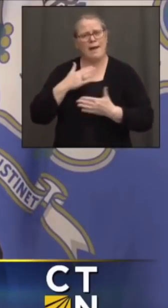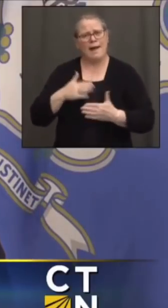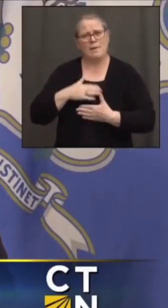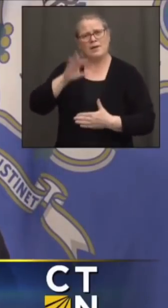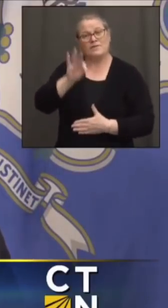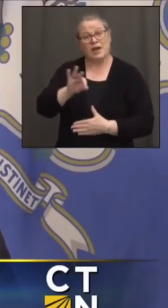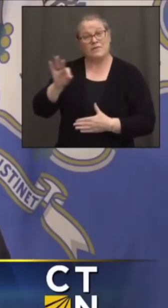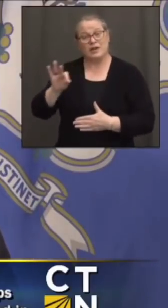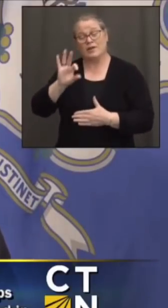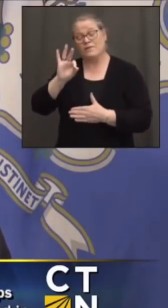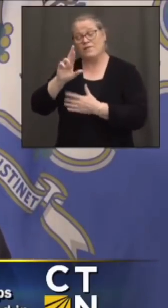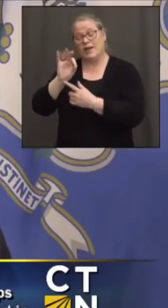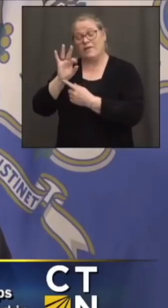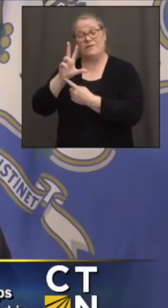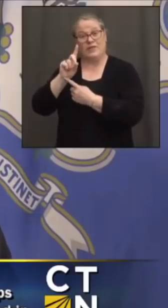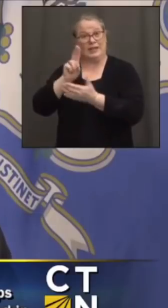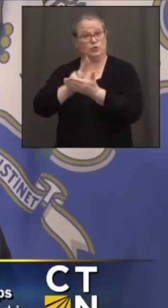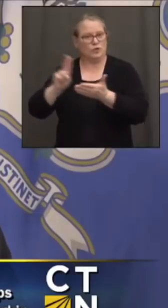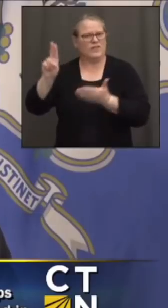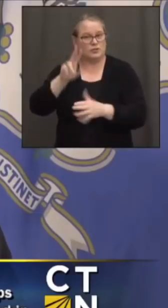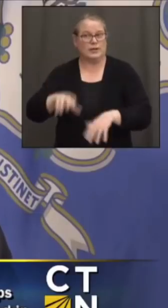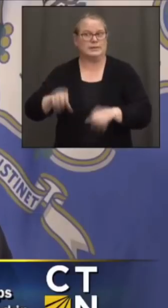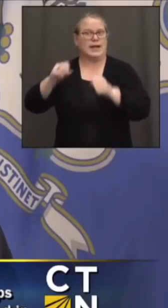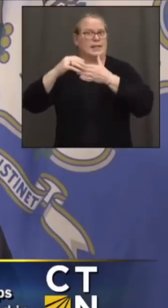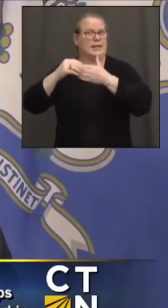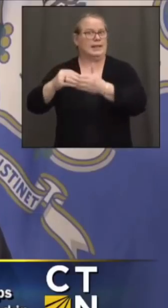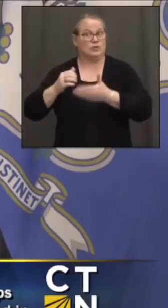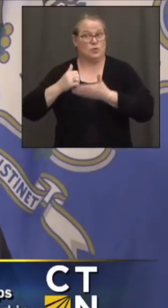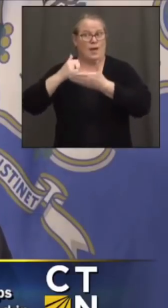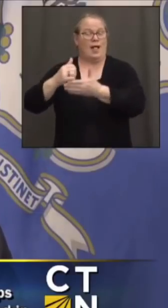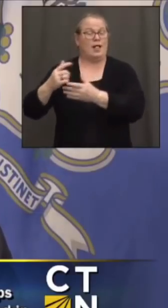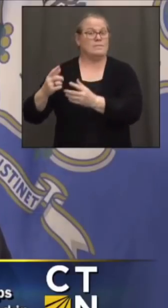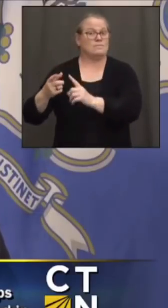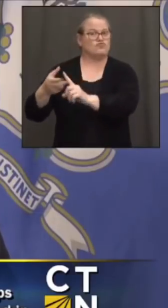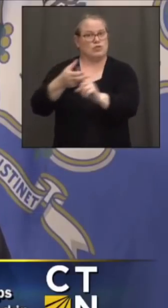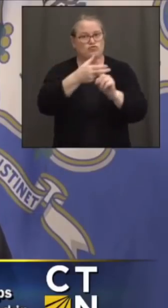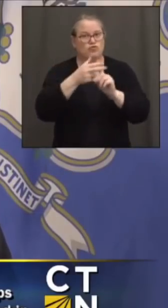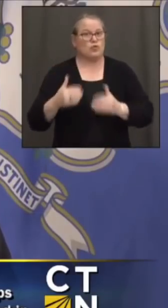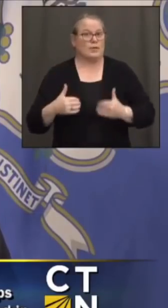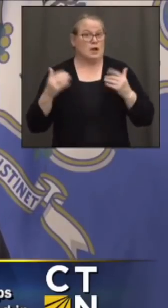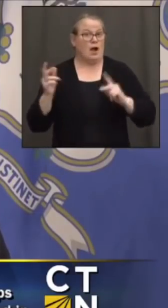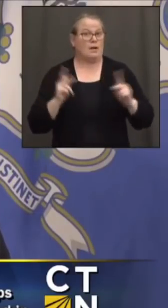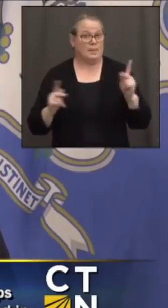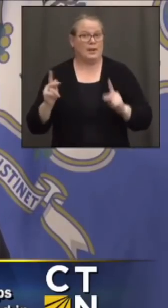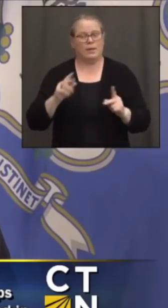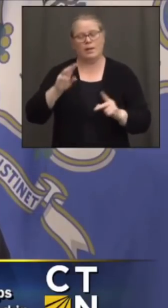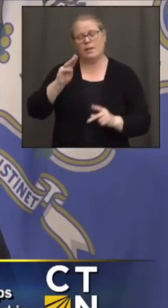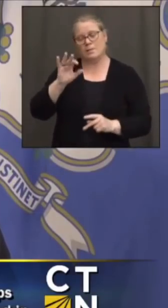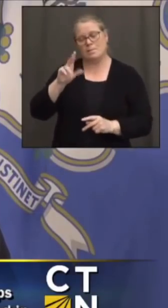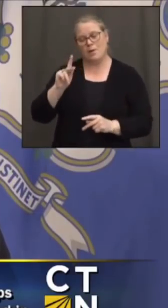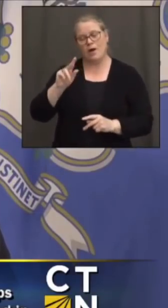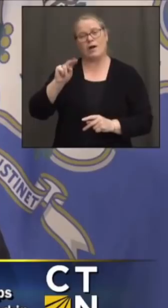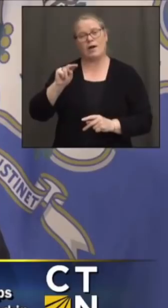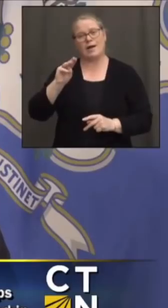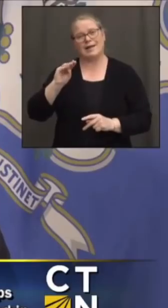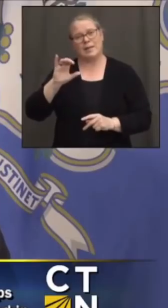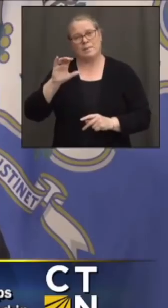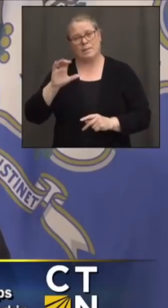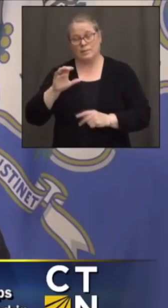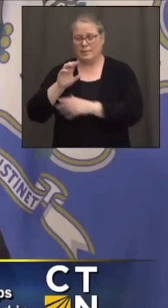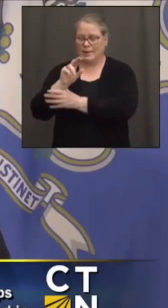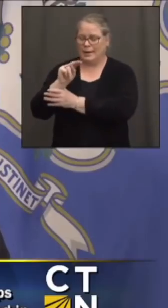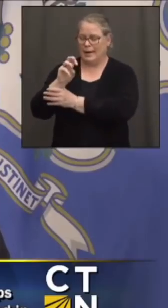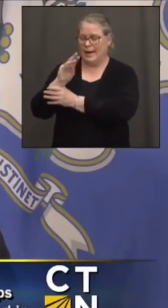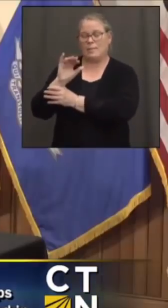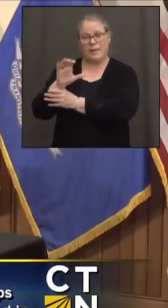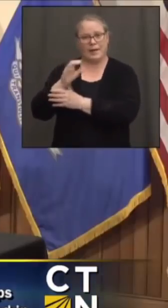has taken the lead on this and helping us recruit these young people, helping to sign up. That's Mark Nemec. Mark, thanks for being here and what you're doing.